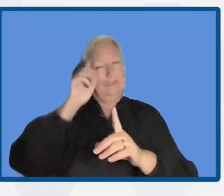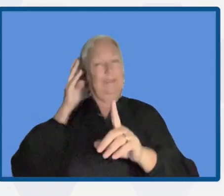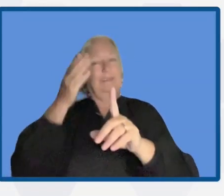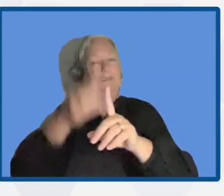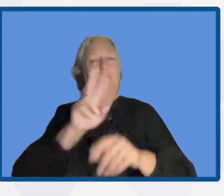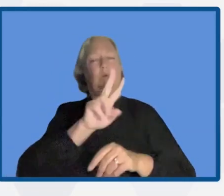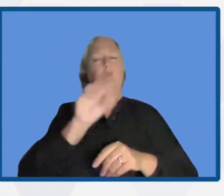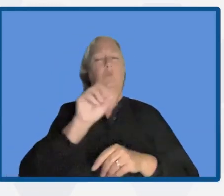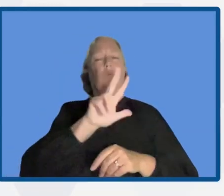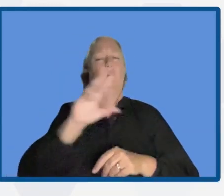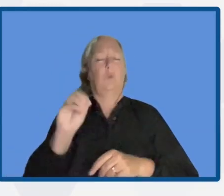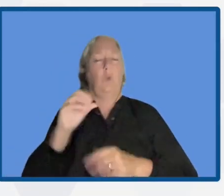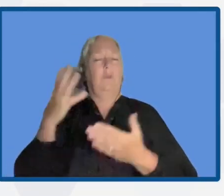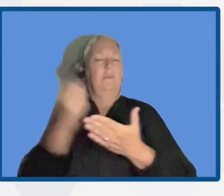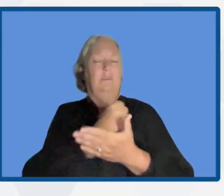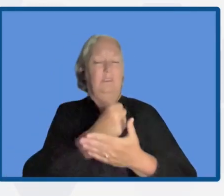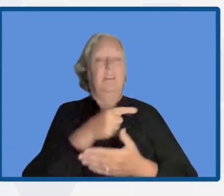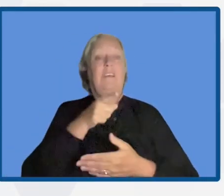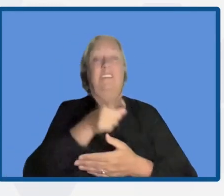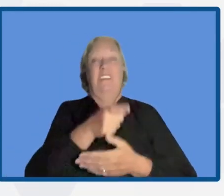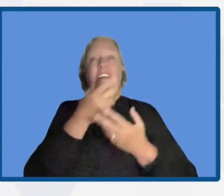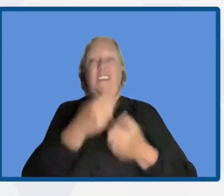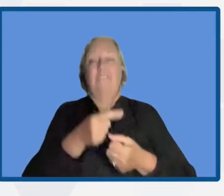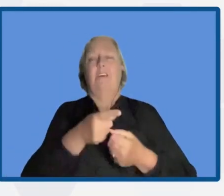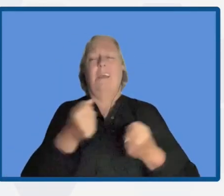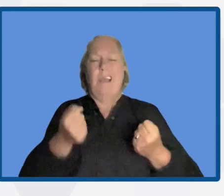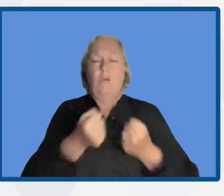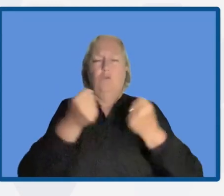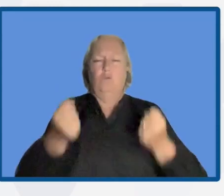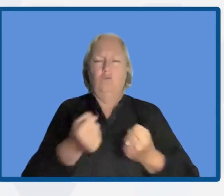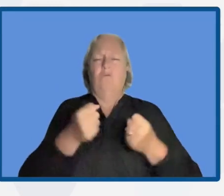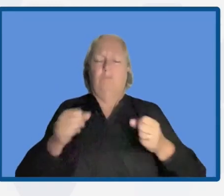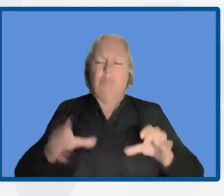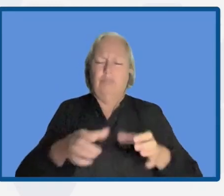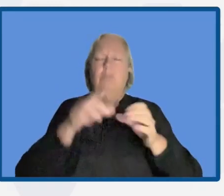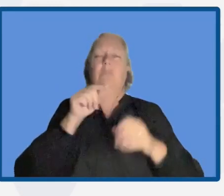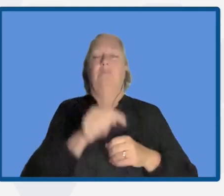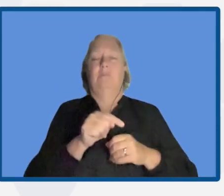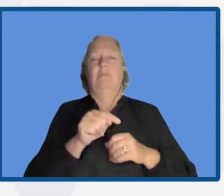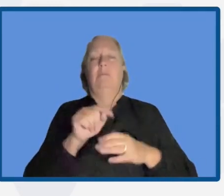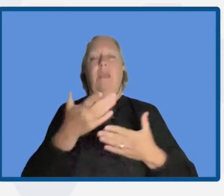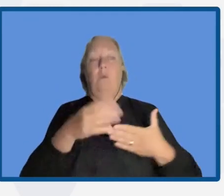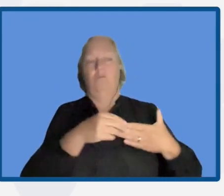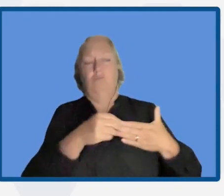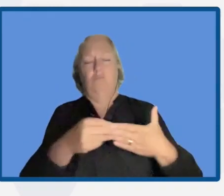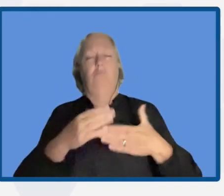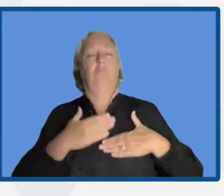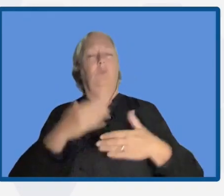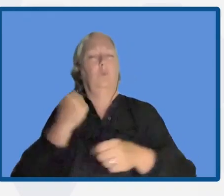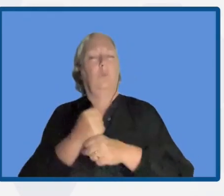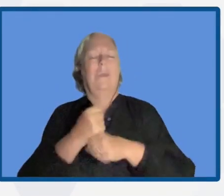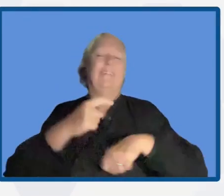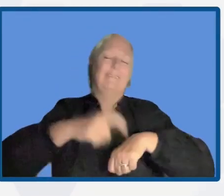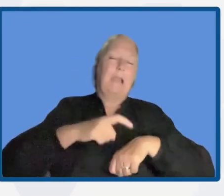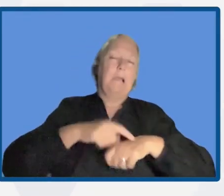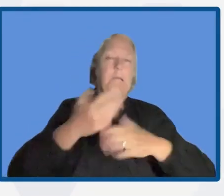actions that are going to guide this work. And I'm running out of time, but I could go on